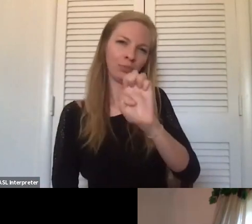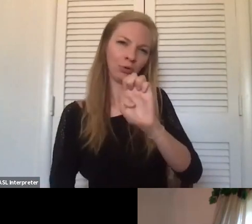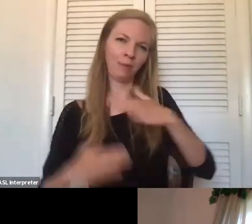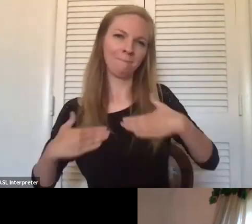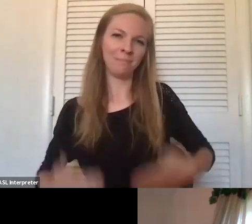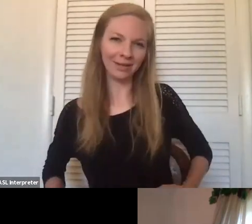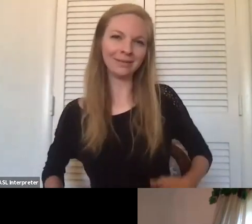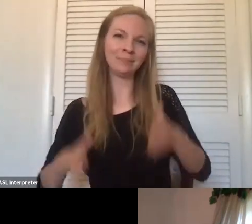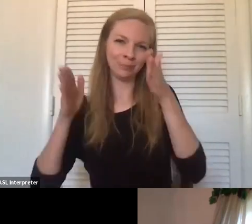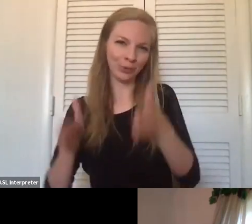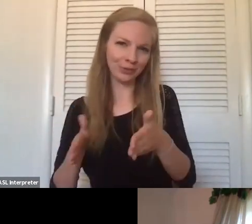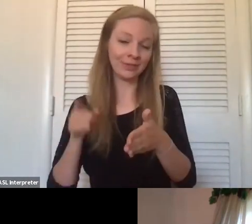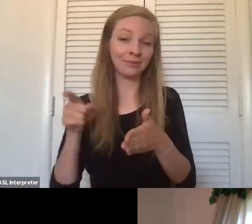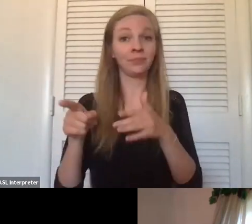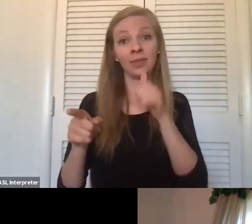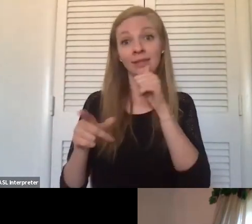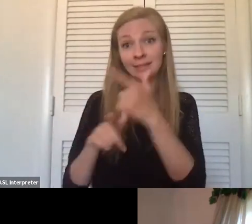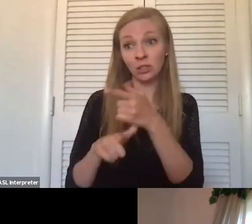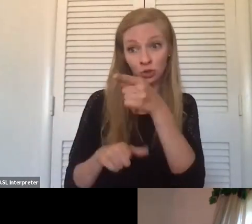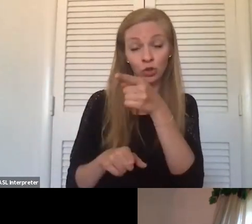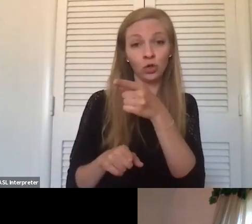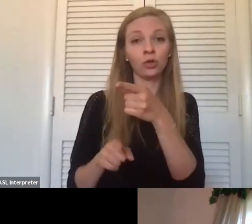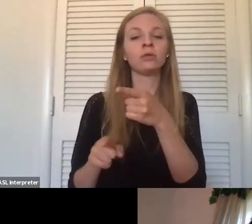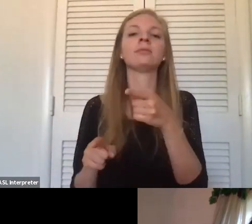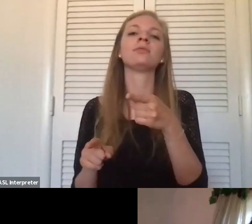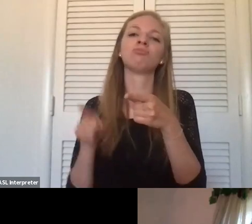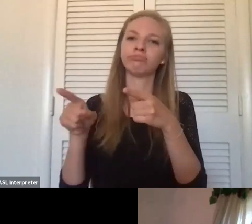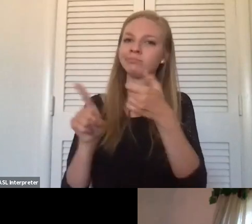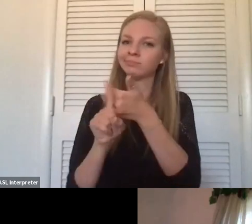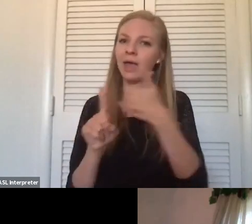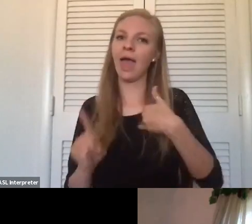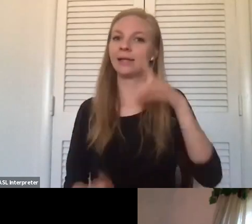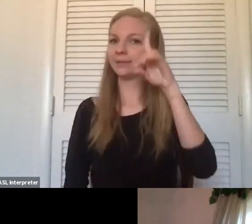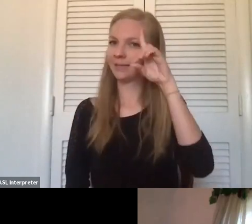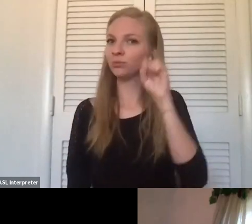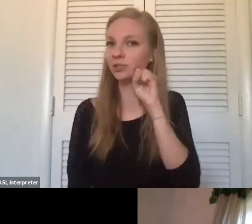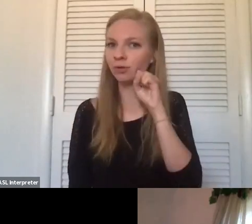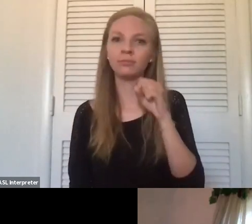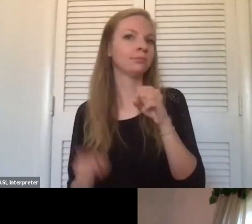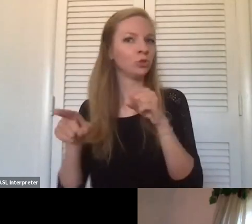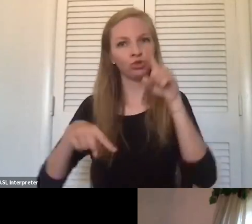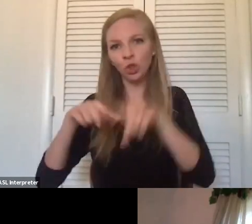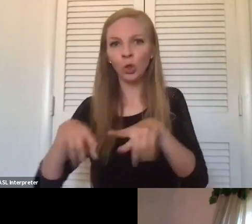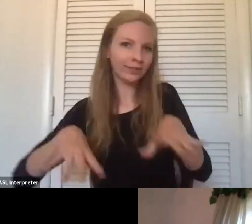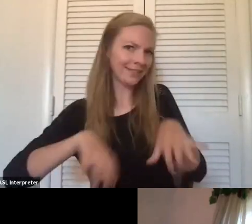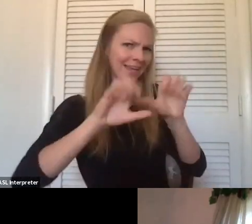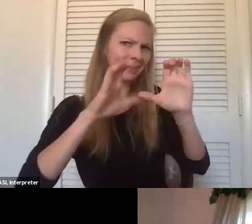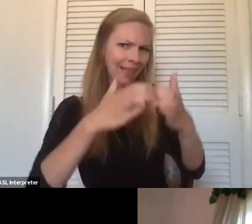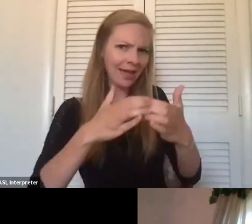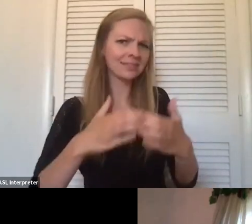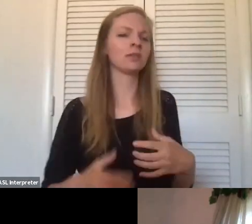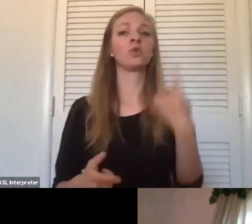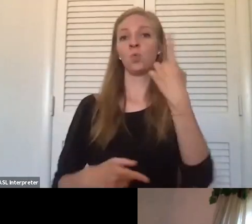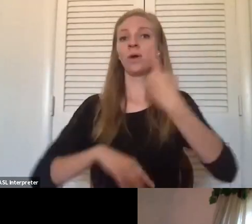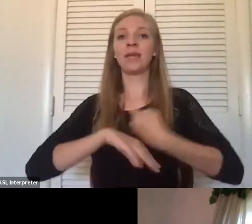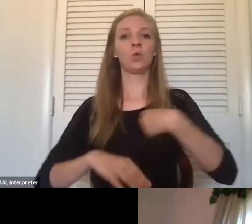sister who people would call, you know, she had down syndrome. She couldn't take the classes. And one day we had bring a friend